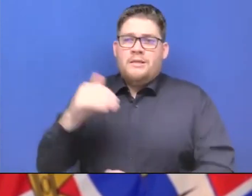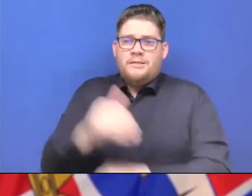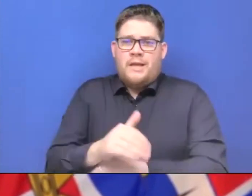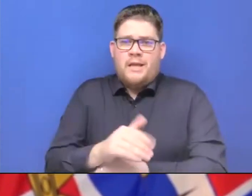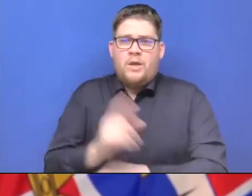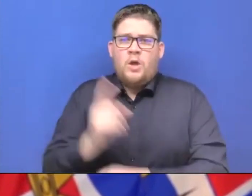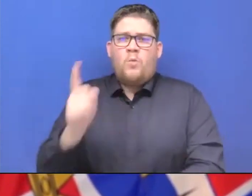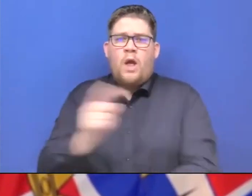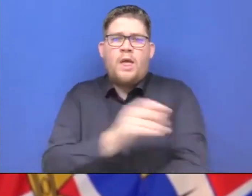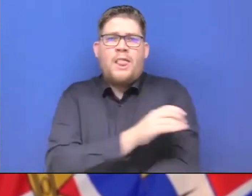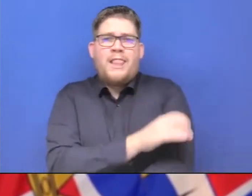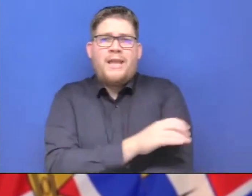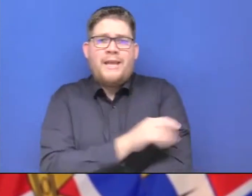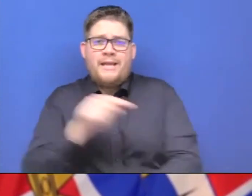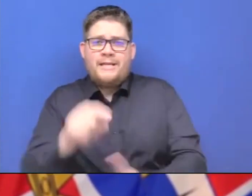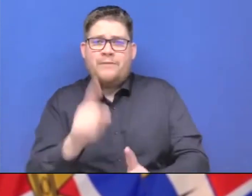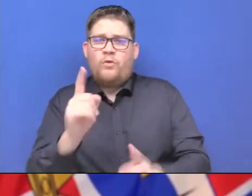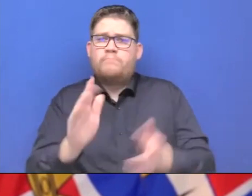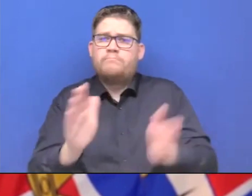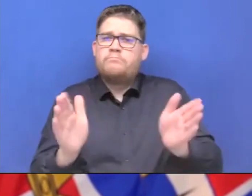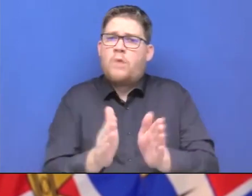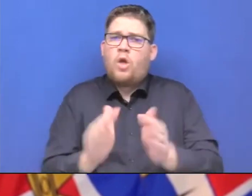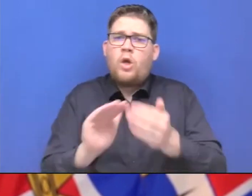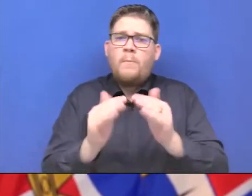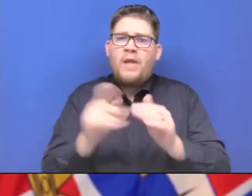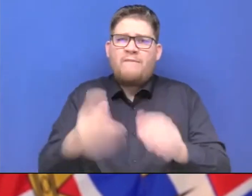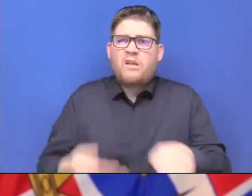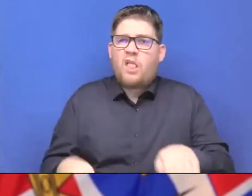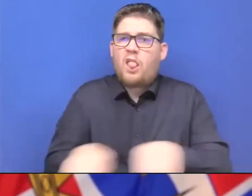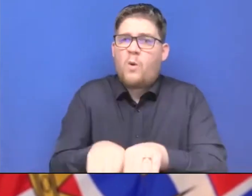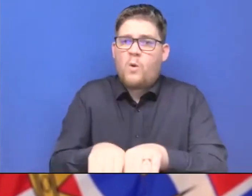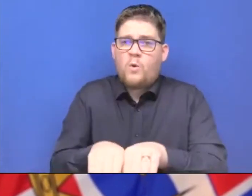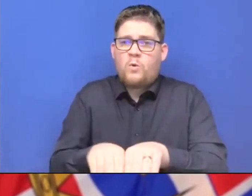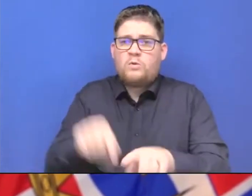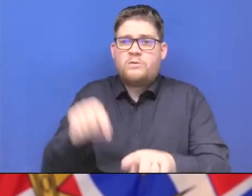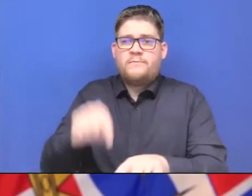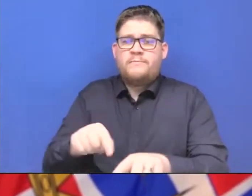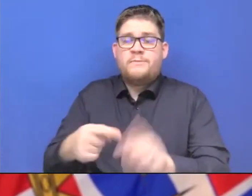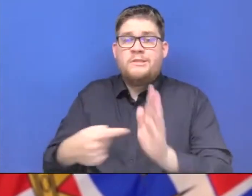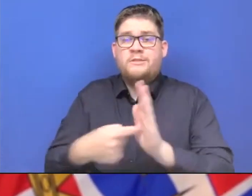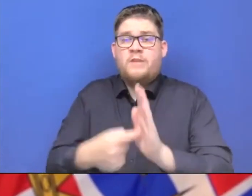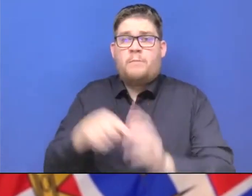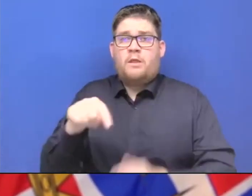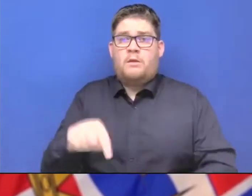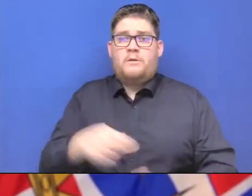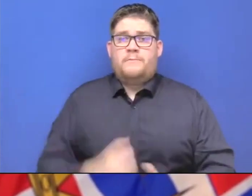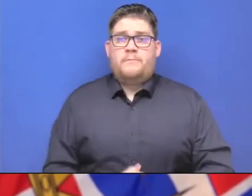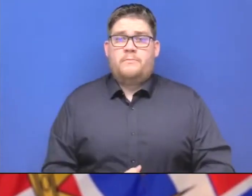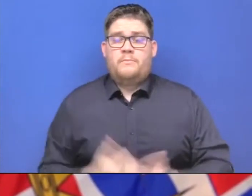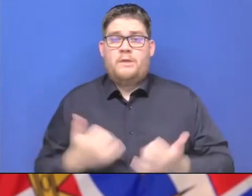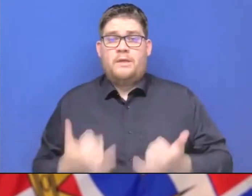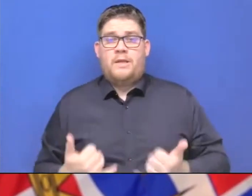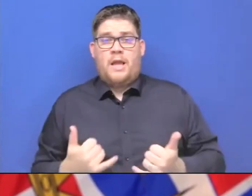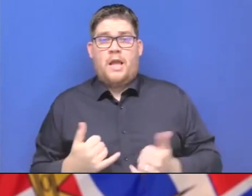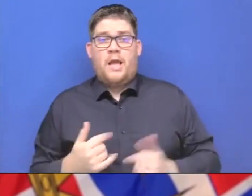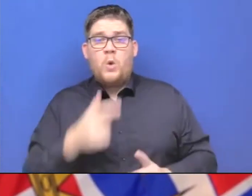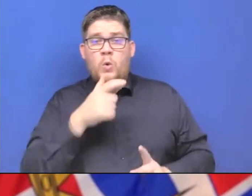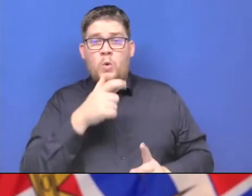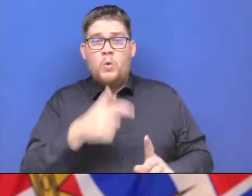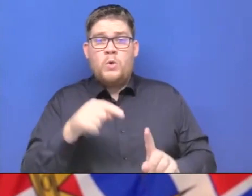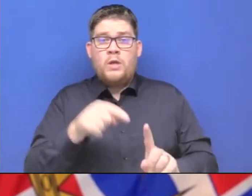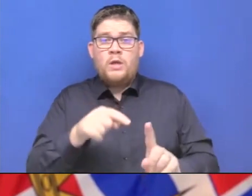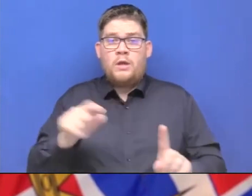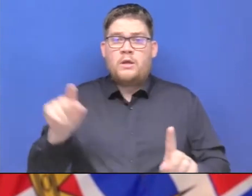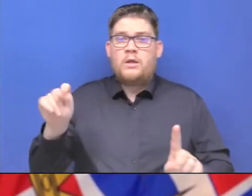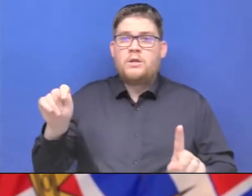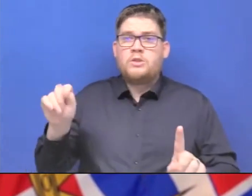to close. In one case, people have to travel to trail from Grand Forks for dialysis because it's closing due